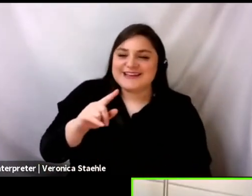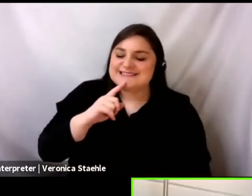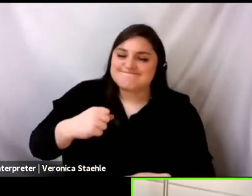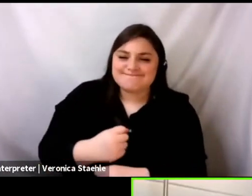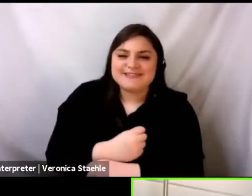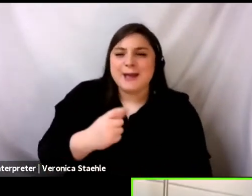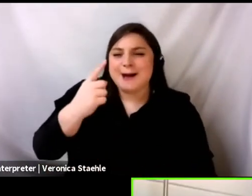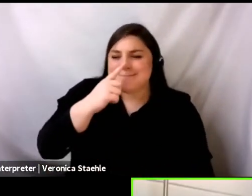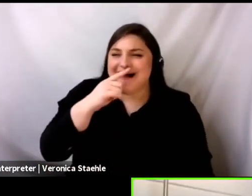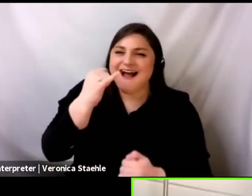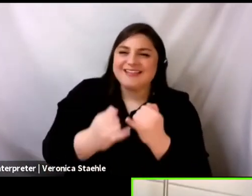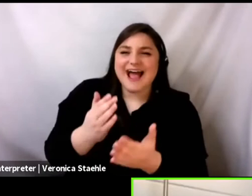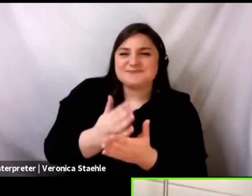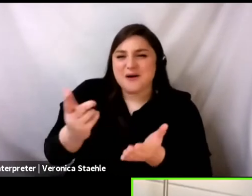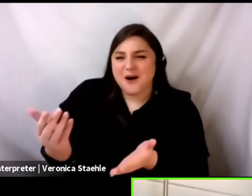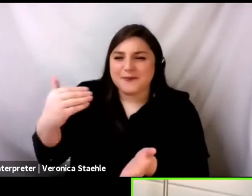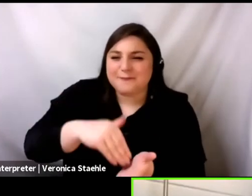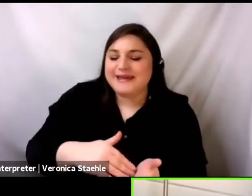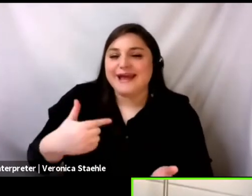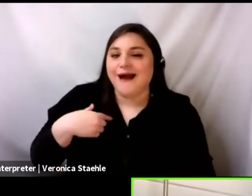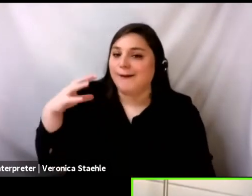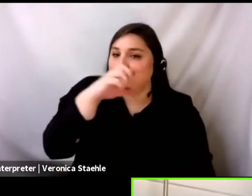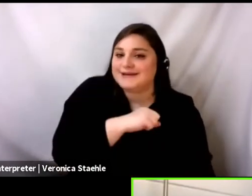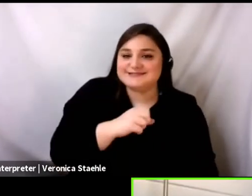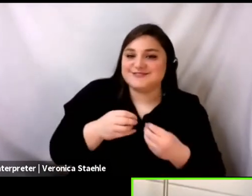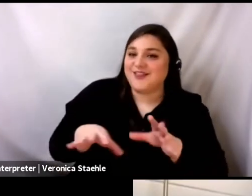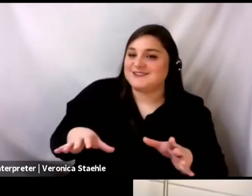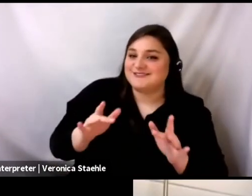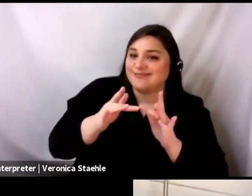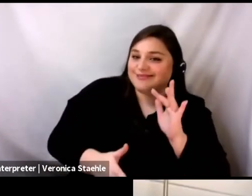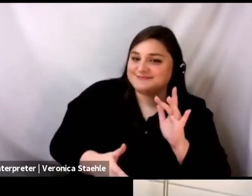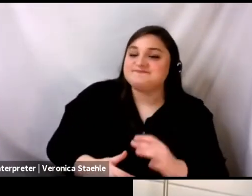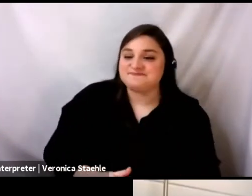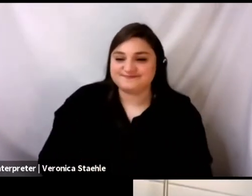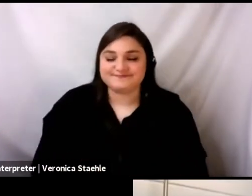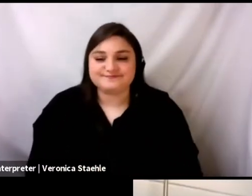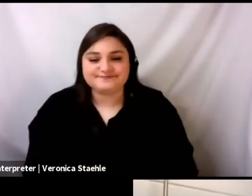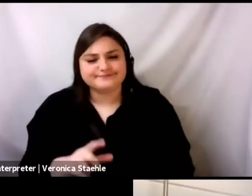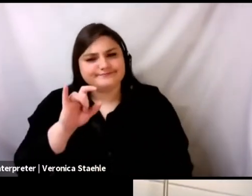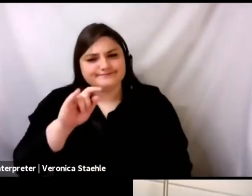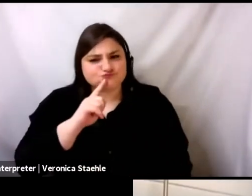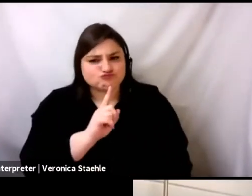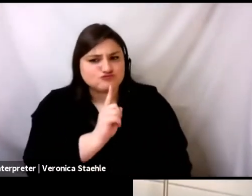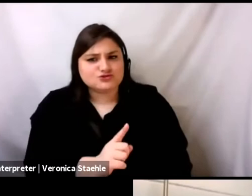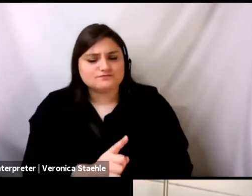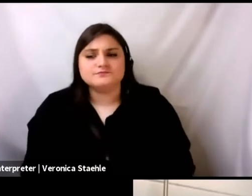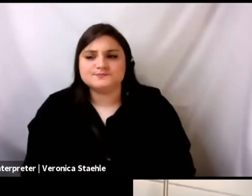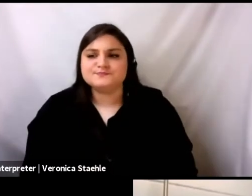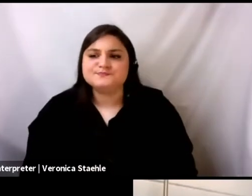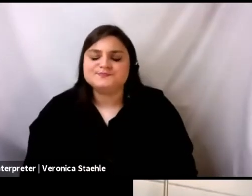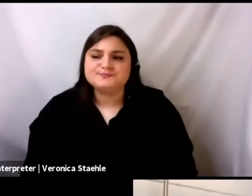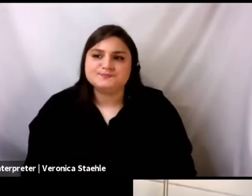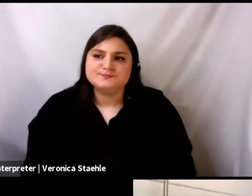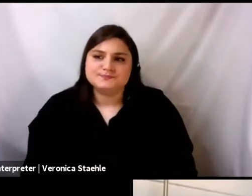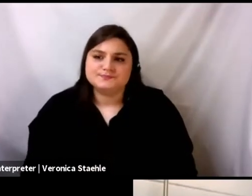last bit? Because I lost you for a second, it cut out. Yeah, of course. Um, I, I think, um, I think